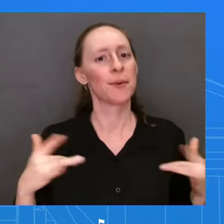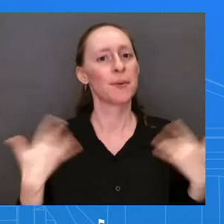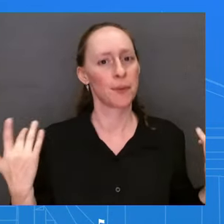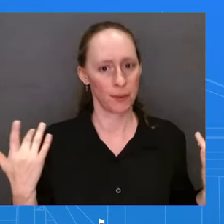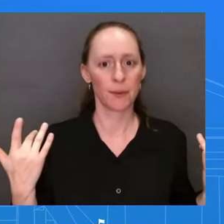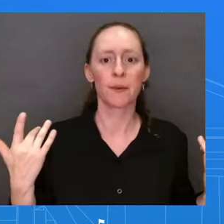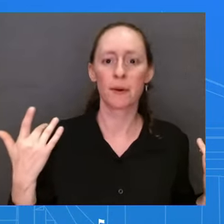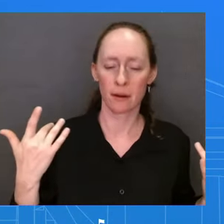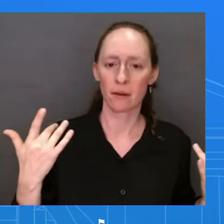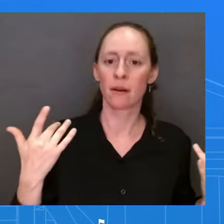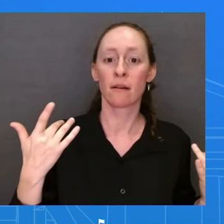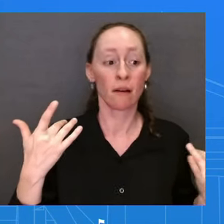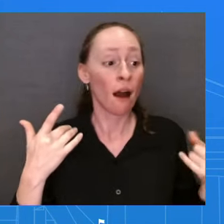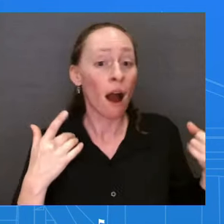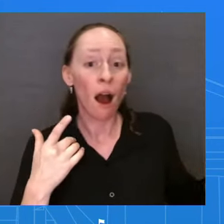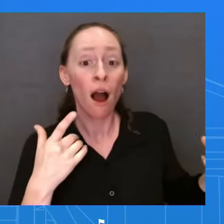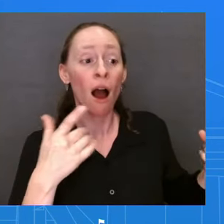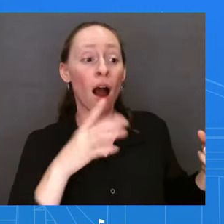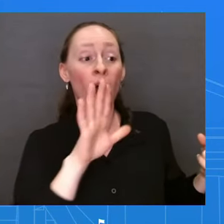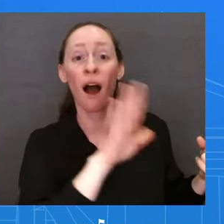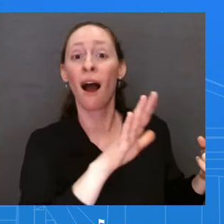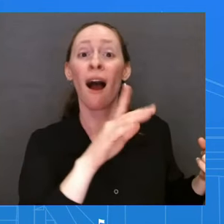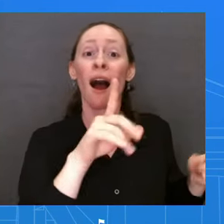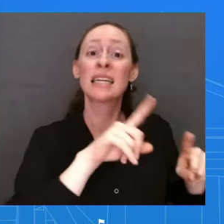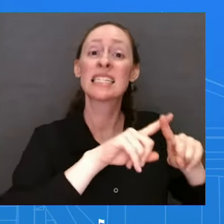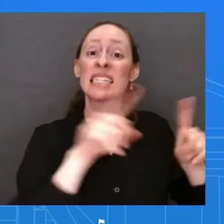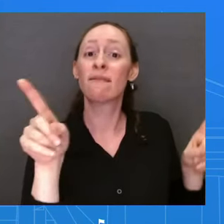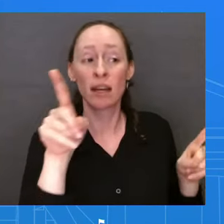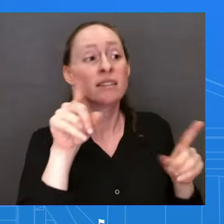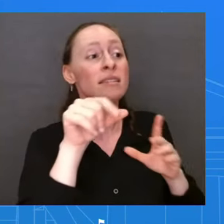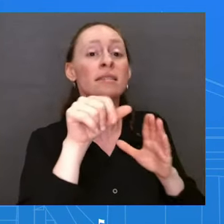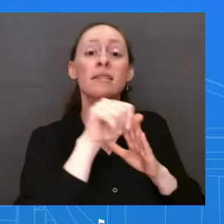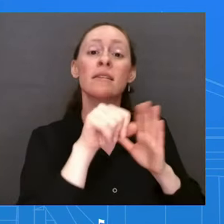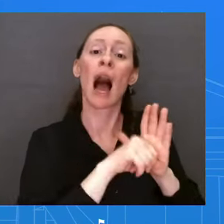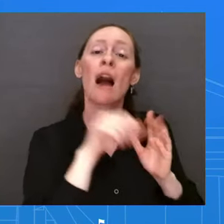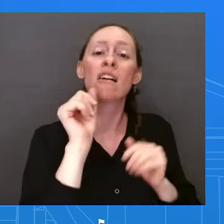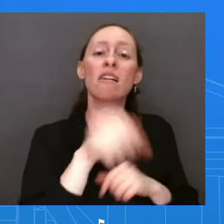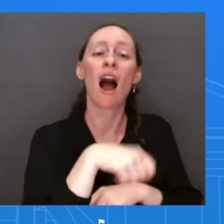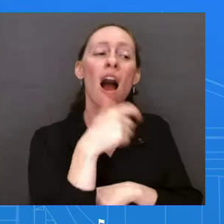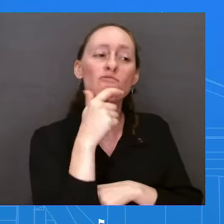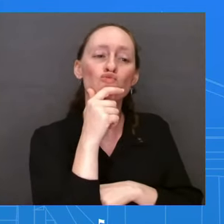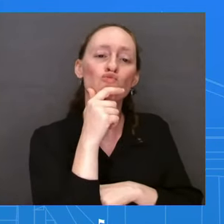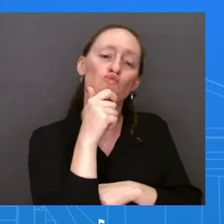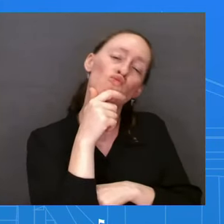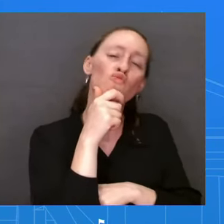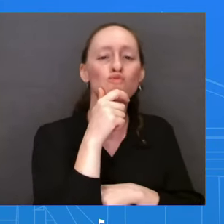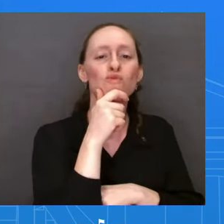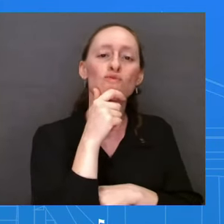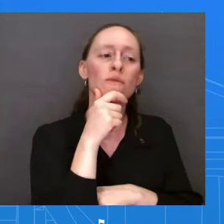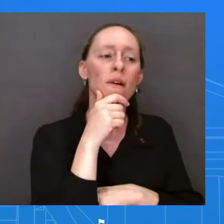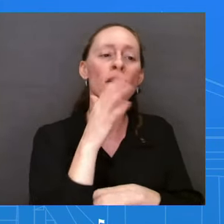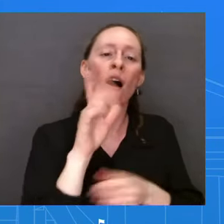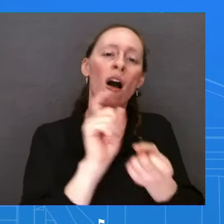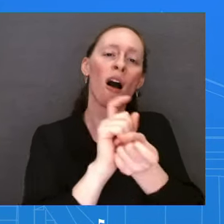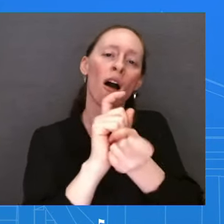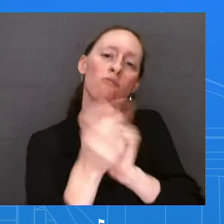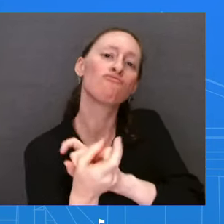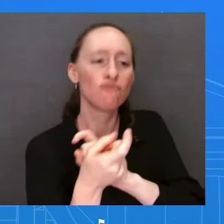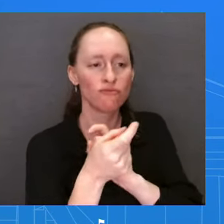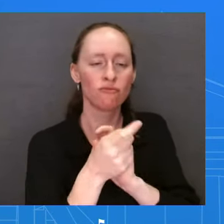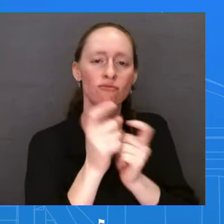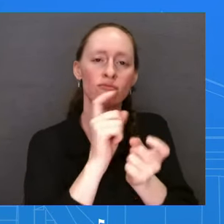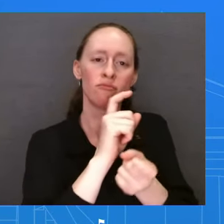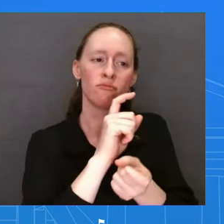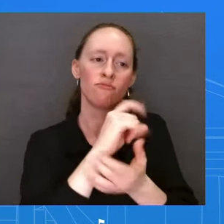interfered with state governments, which would have opened the door for politicians to undermine the will of the people, and would have threatened the freedom of all